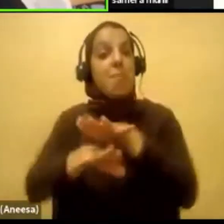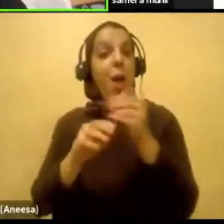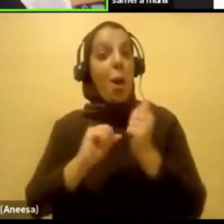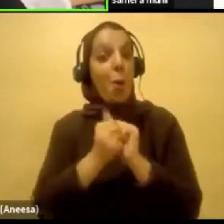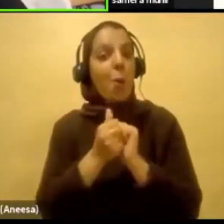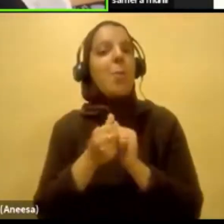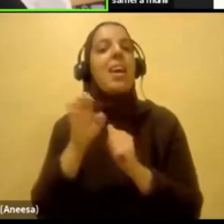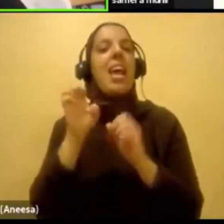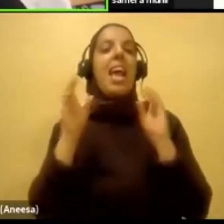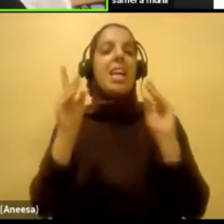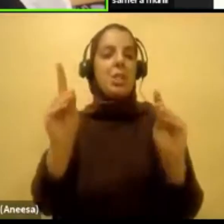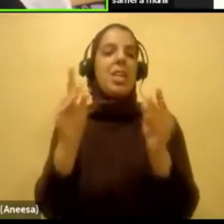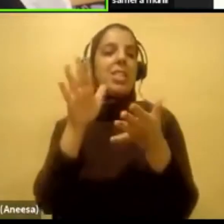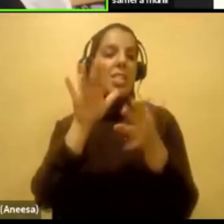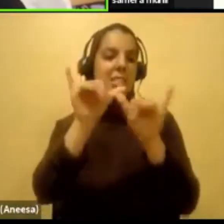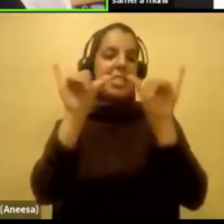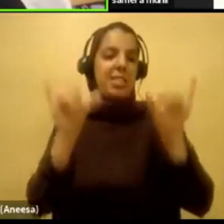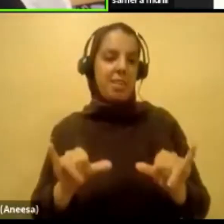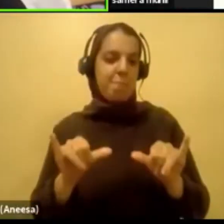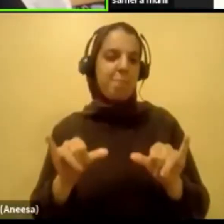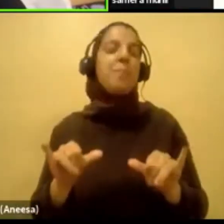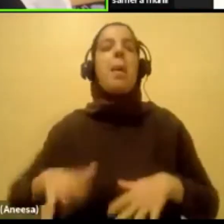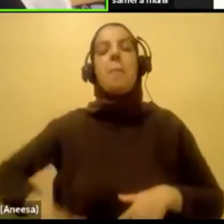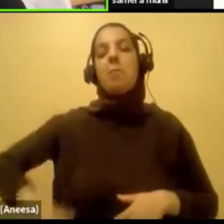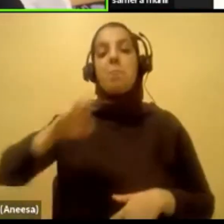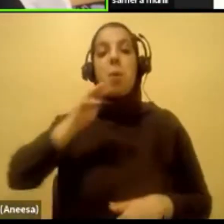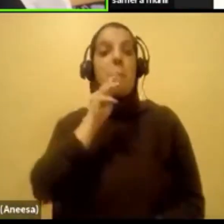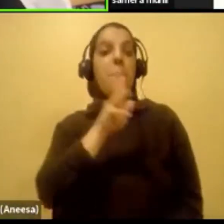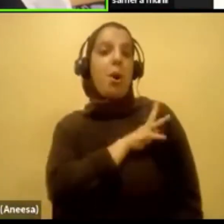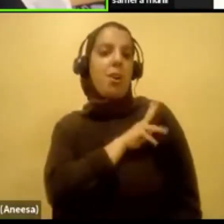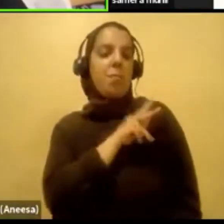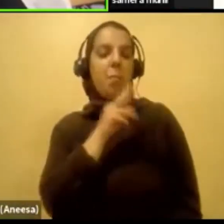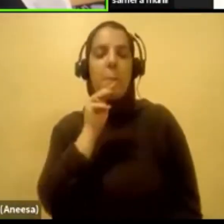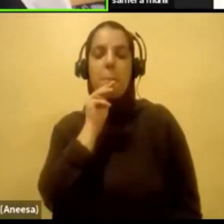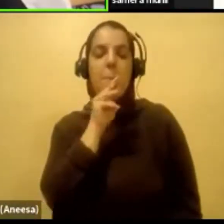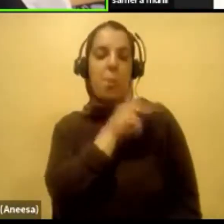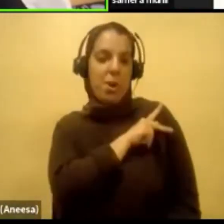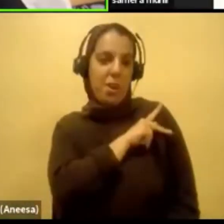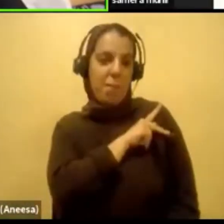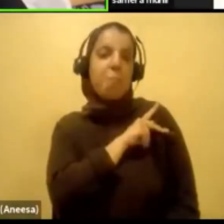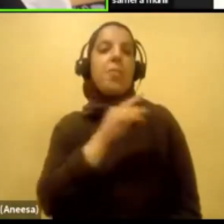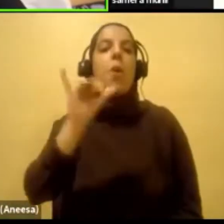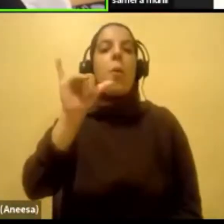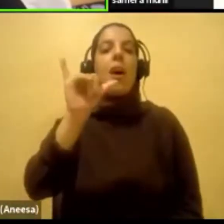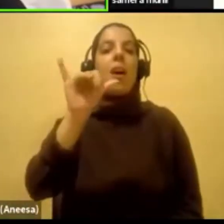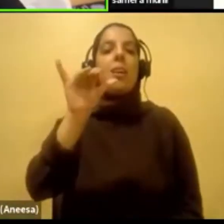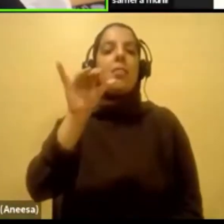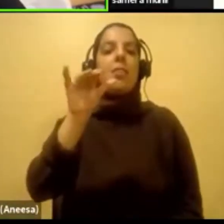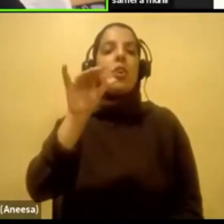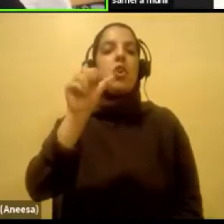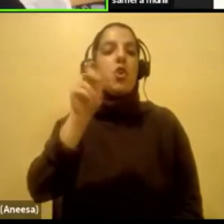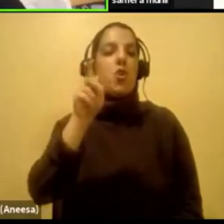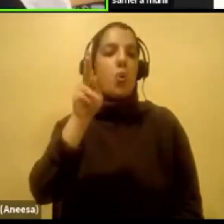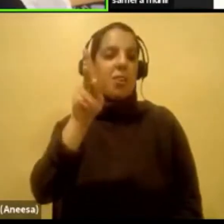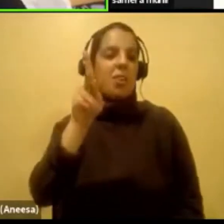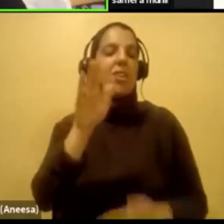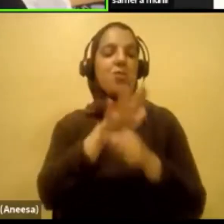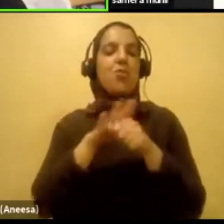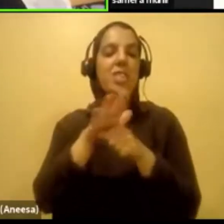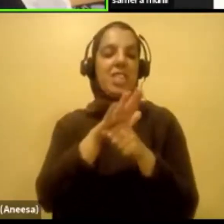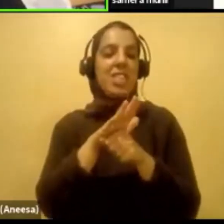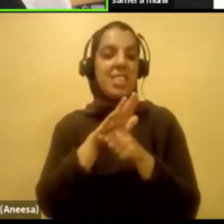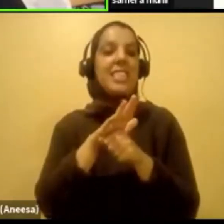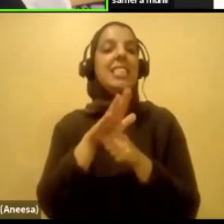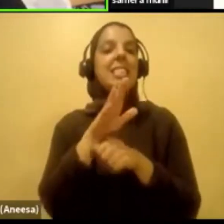the York Region District School Board in Markham. I've lived in Markham my entire life. And it's all I know. I remember in primary school when I integrated back into